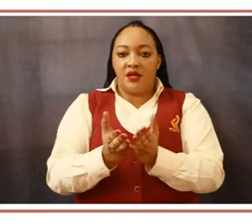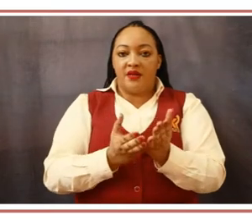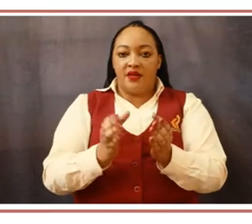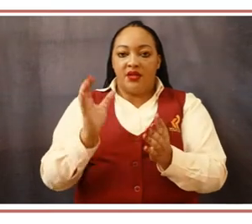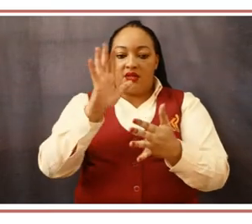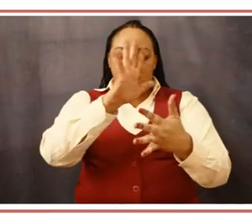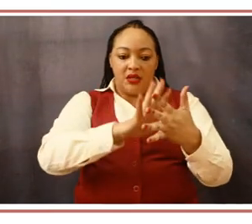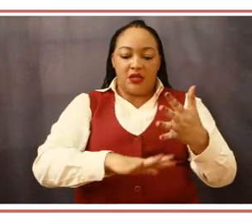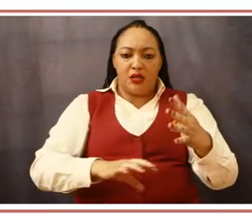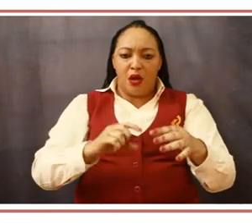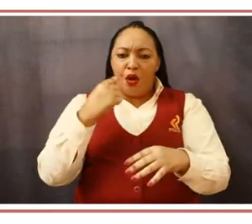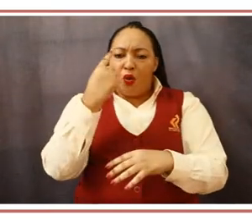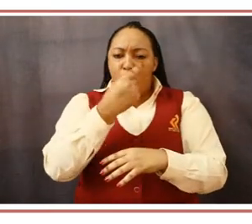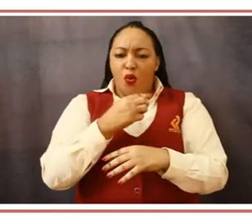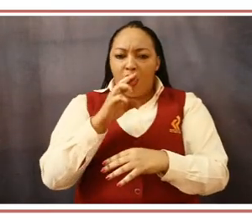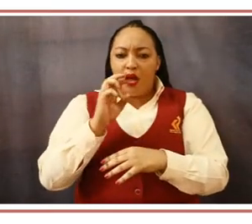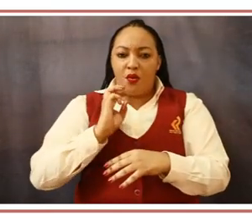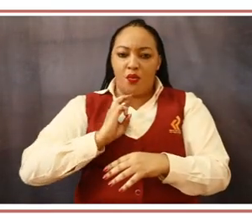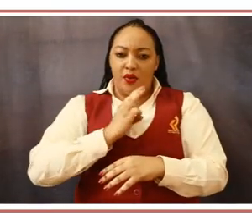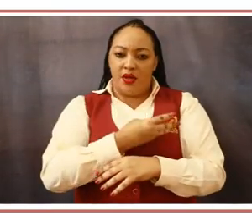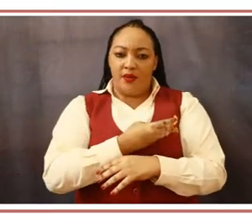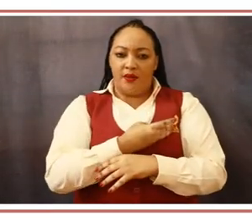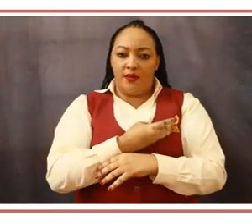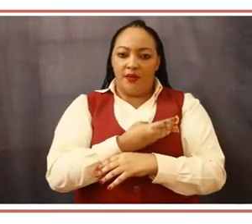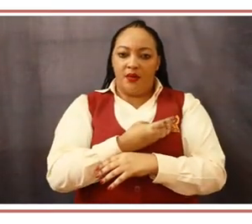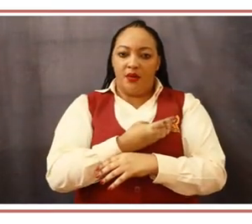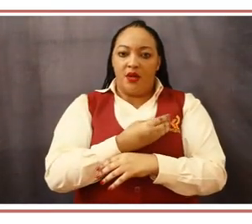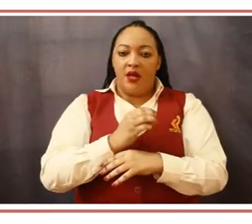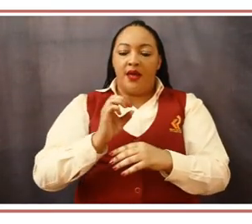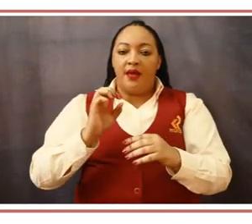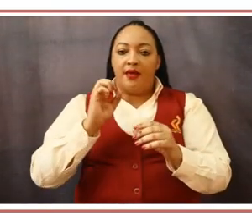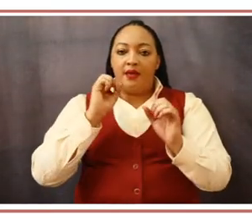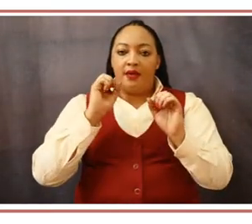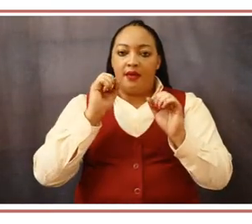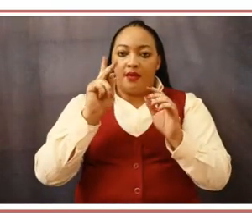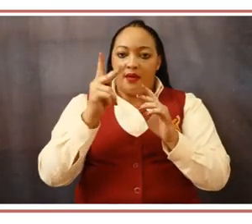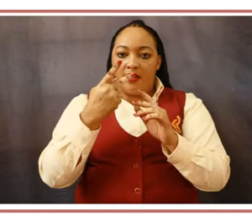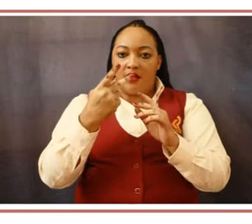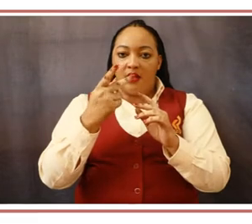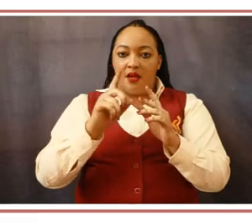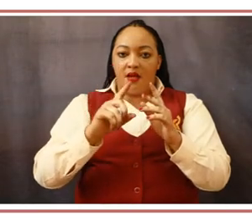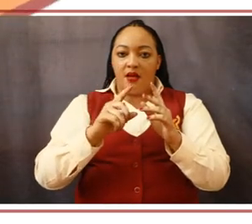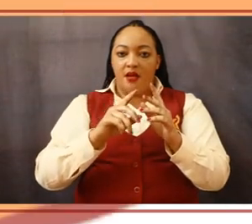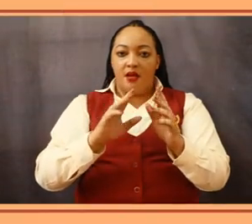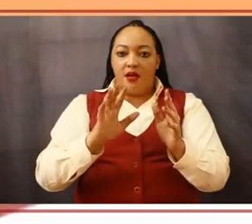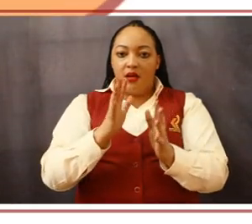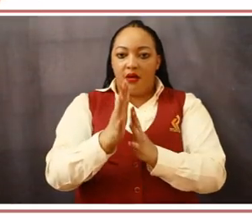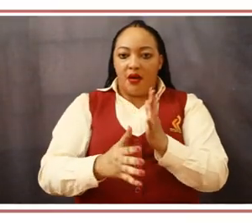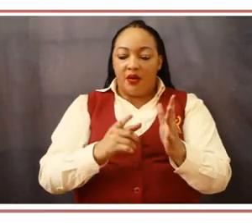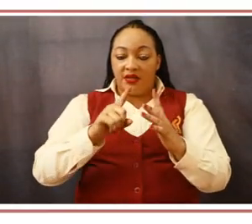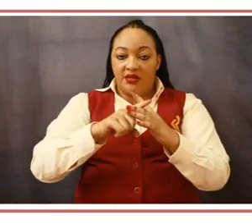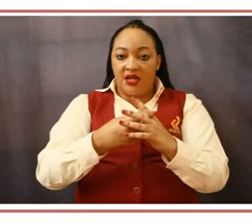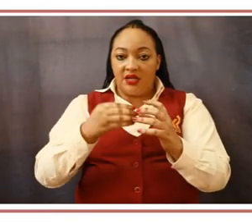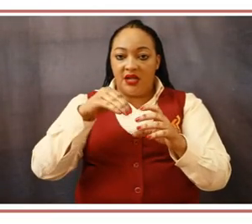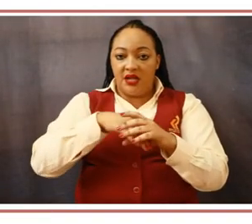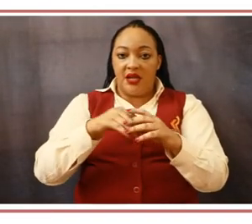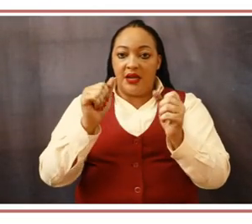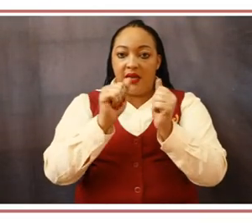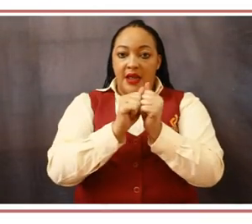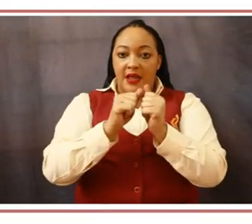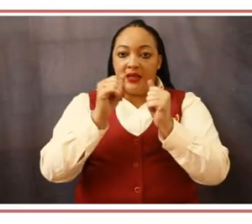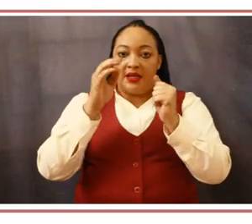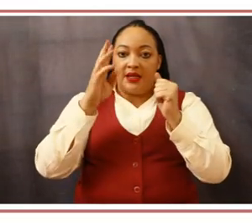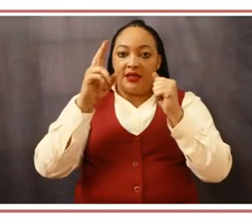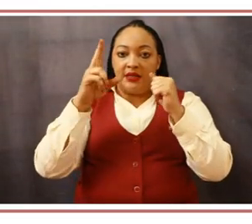business. We shall regularly review our service Charter for ongoing relevance and effectiveness. Who We Are This cooperation